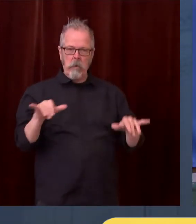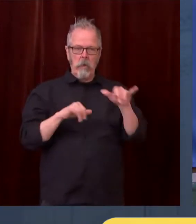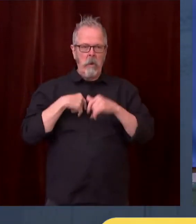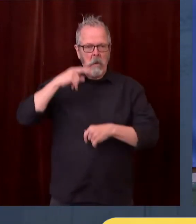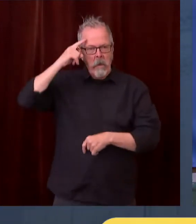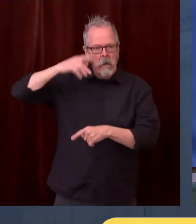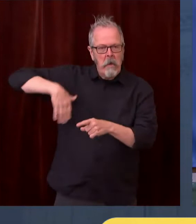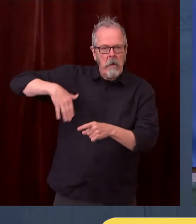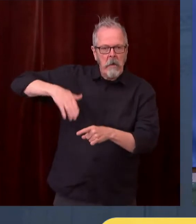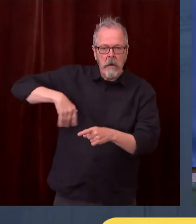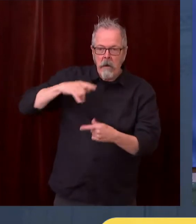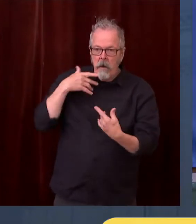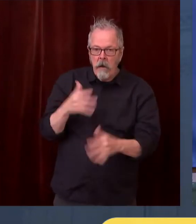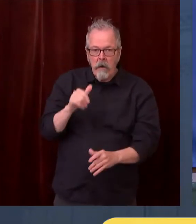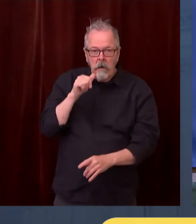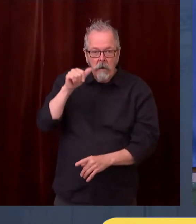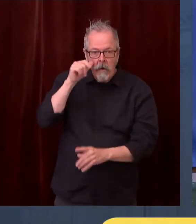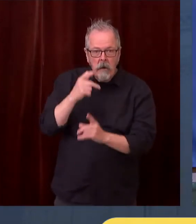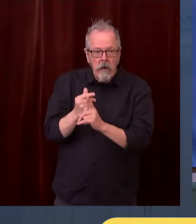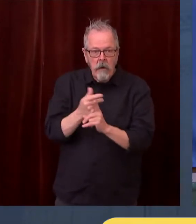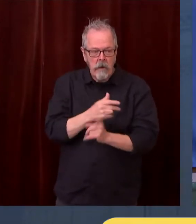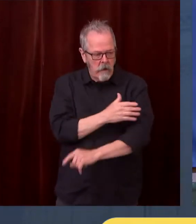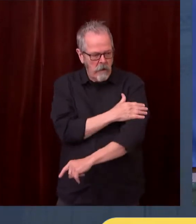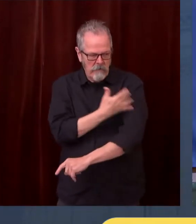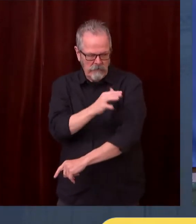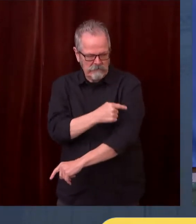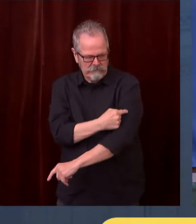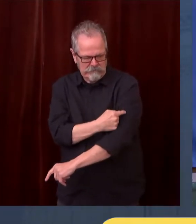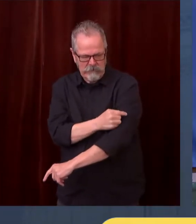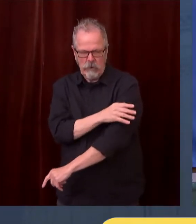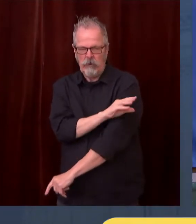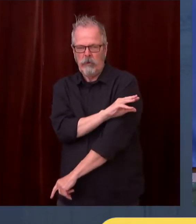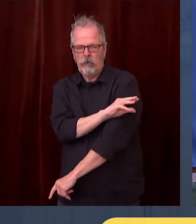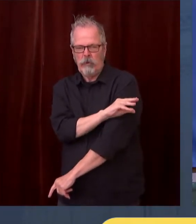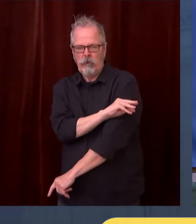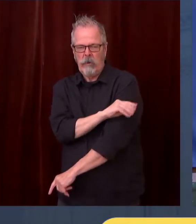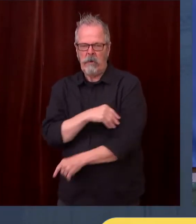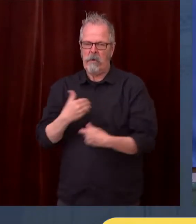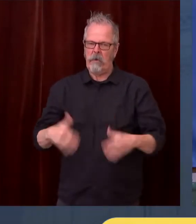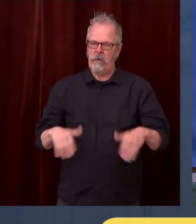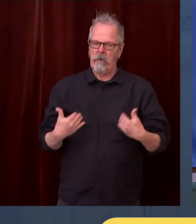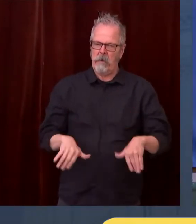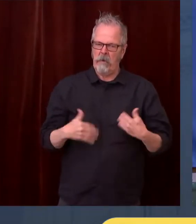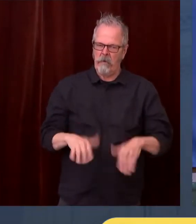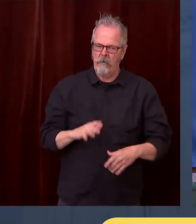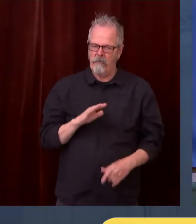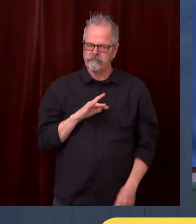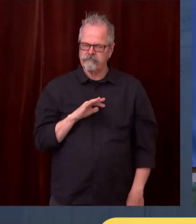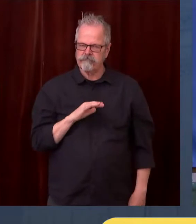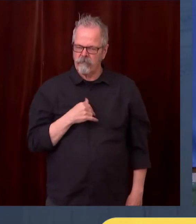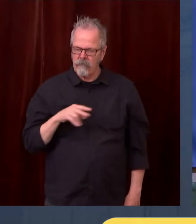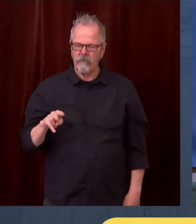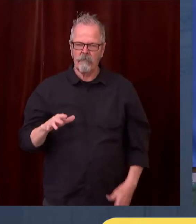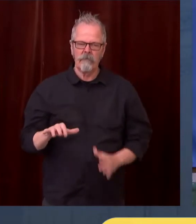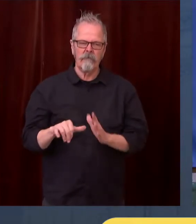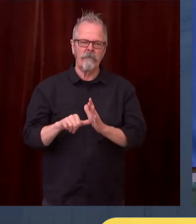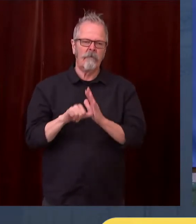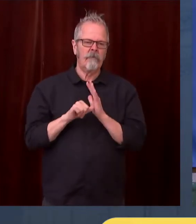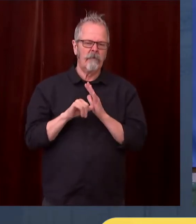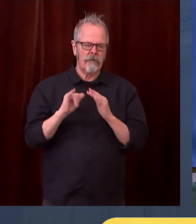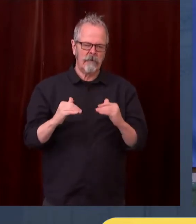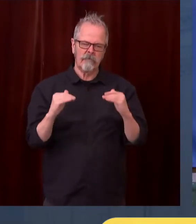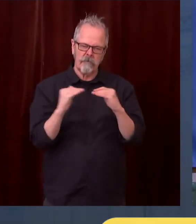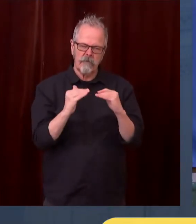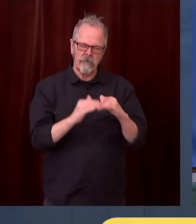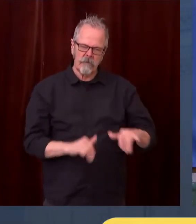actually going out where people work now and giving them vaccinations. So I'm really happy about these equity strides that we're making. Much more work